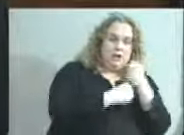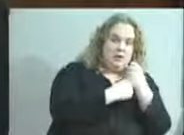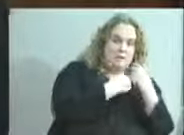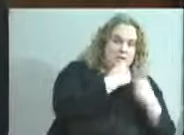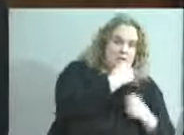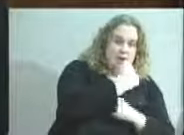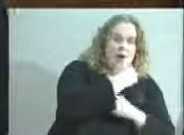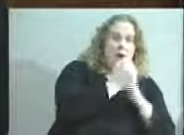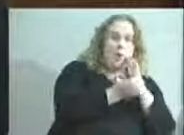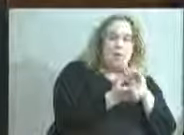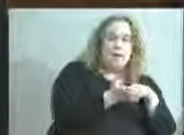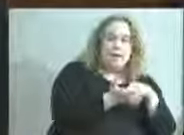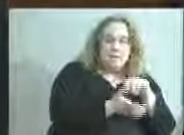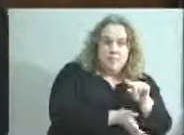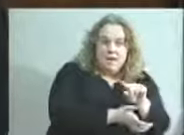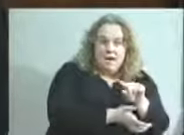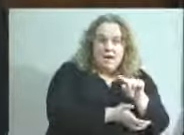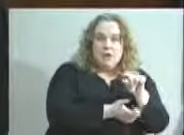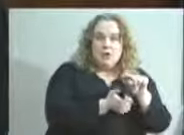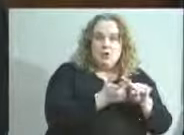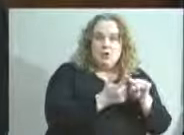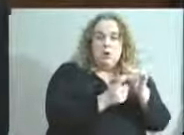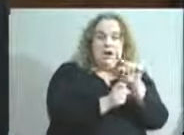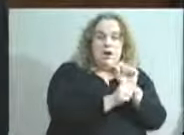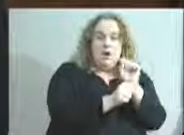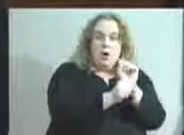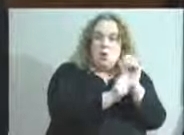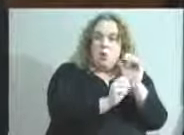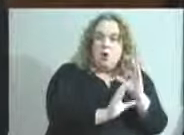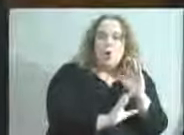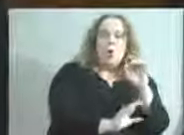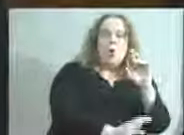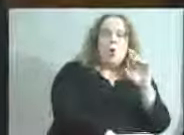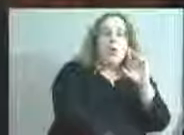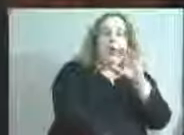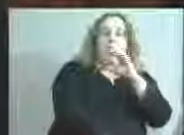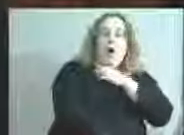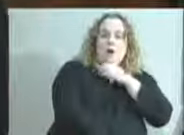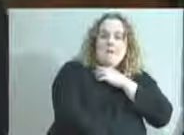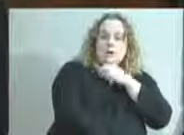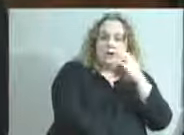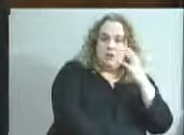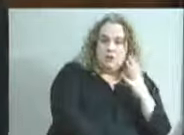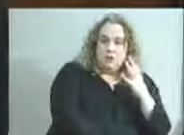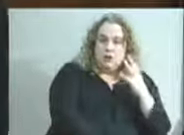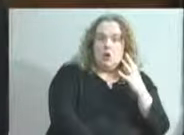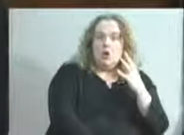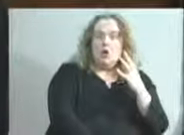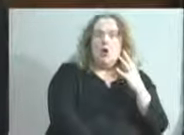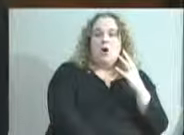compensation to an employee or officer of JCPS without